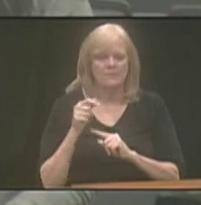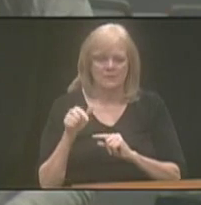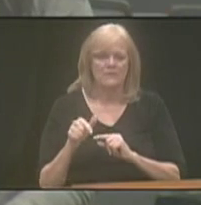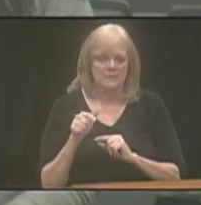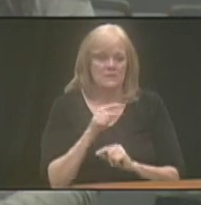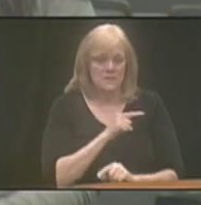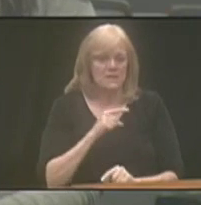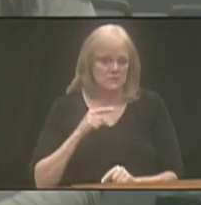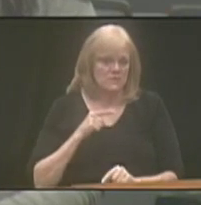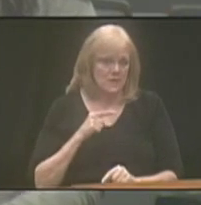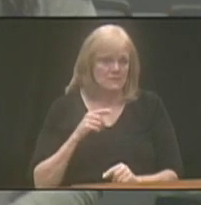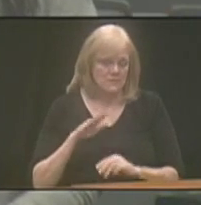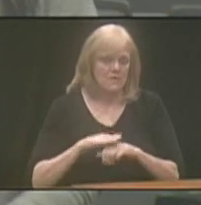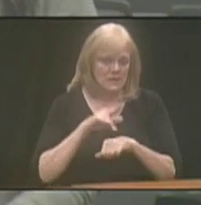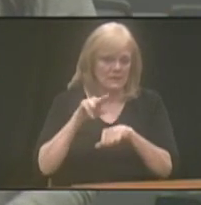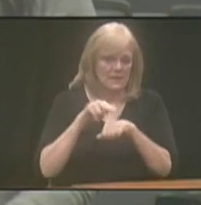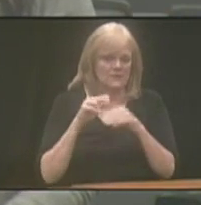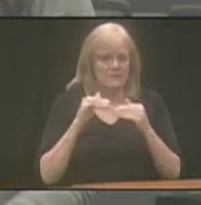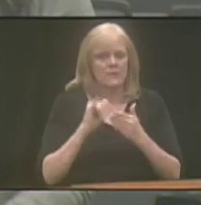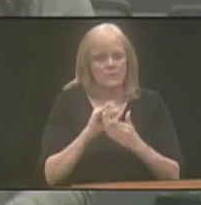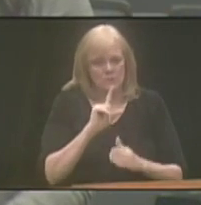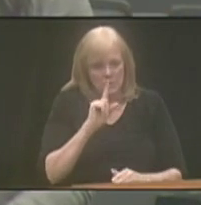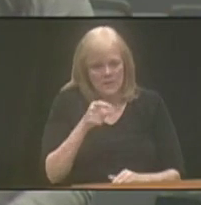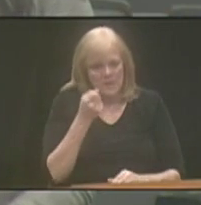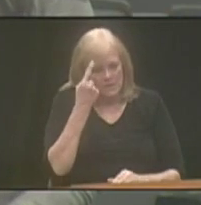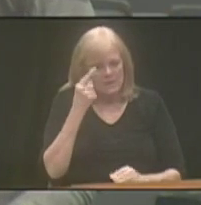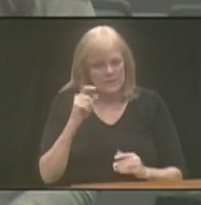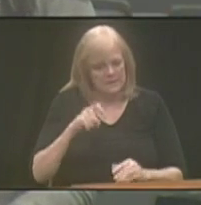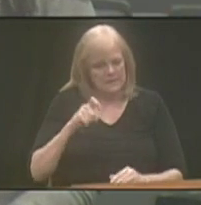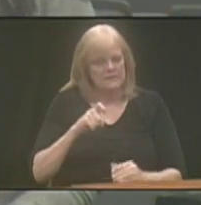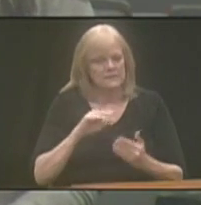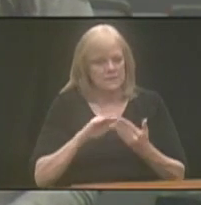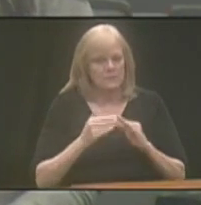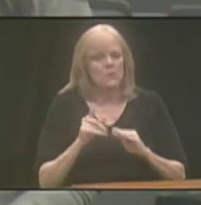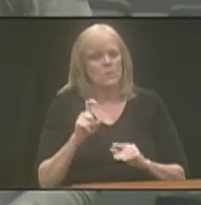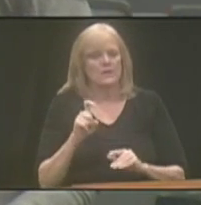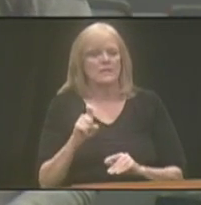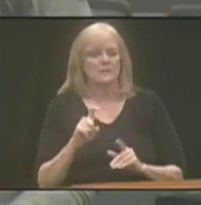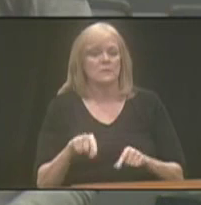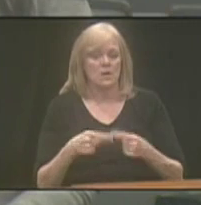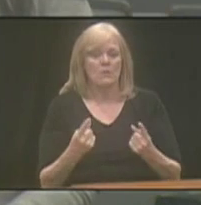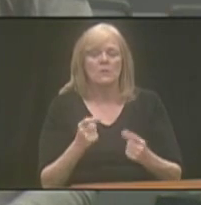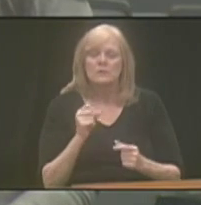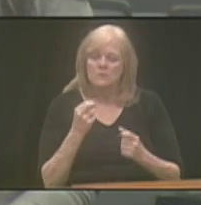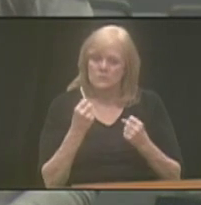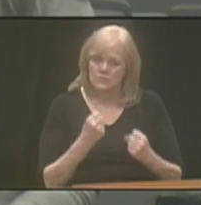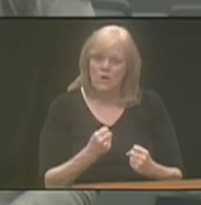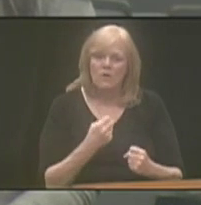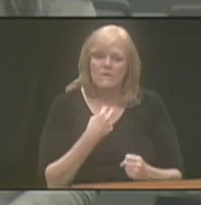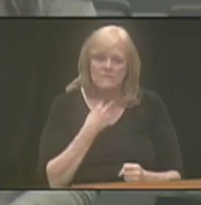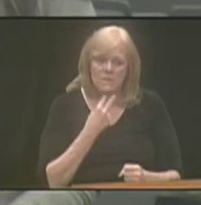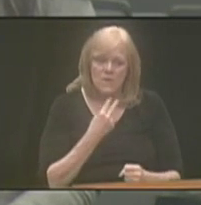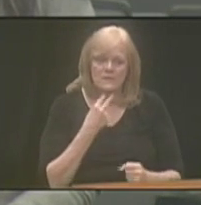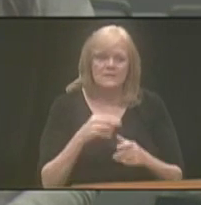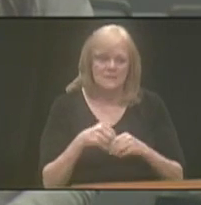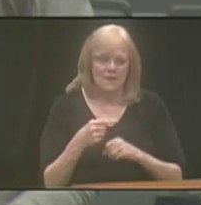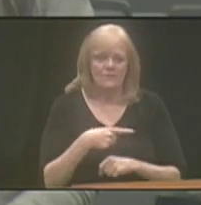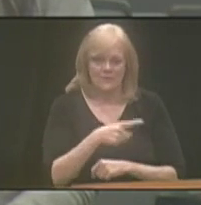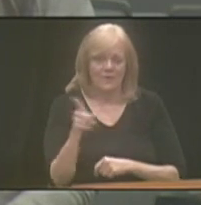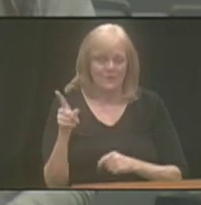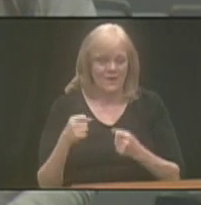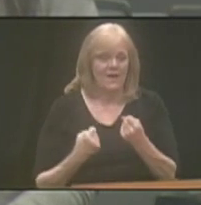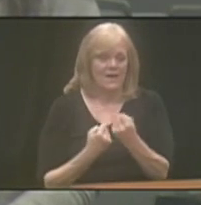level that really understand the needs of the community and where it needs to go. So there's strong voices out there